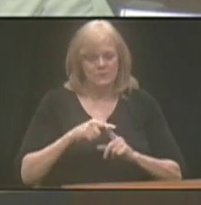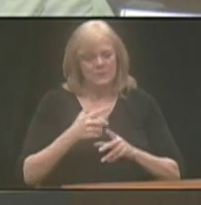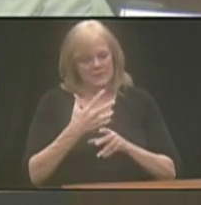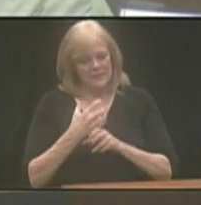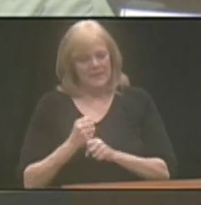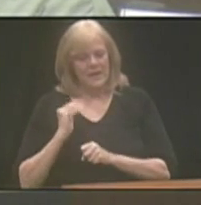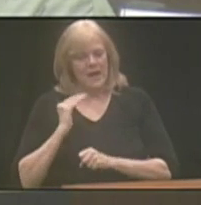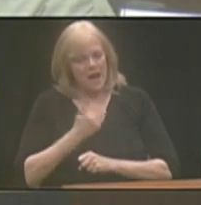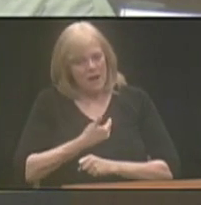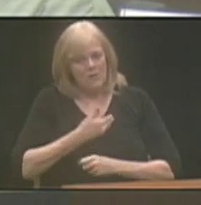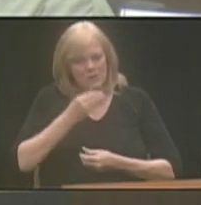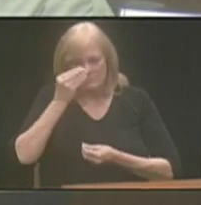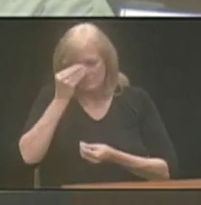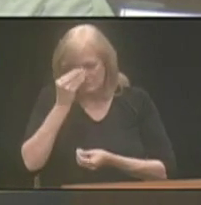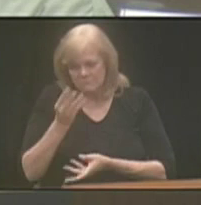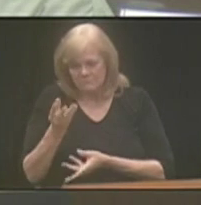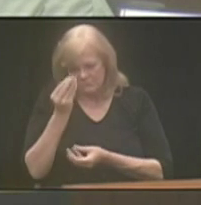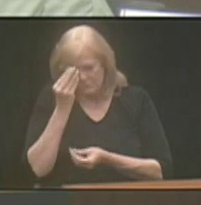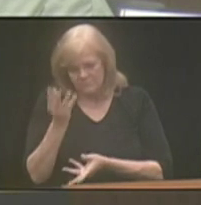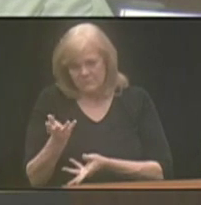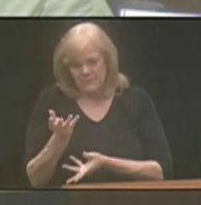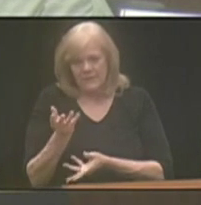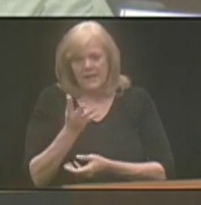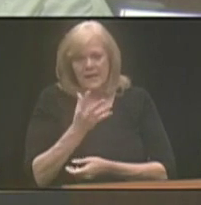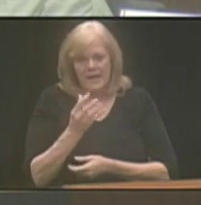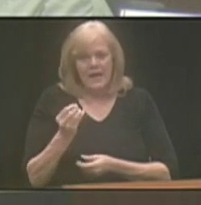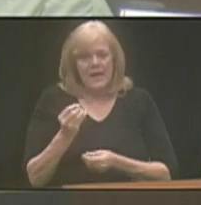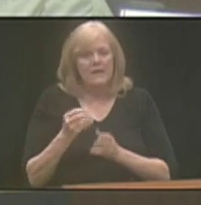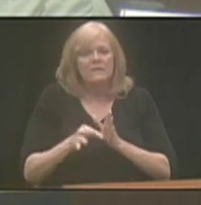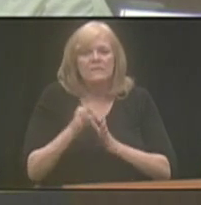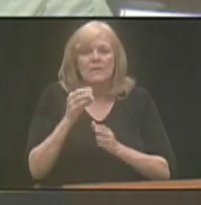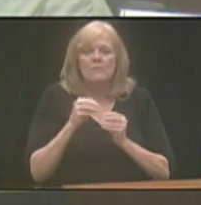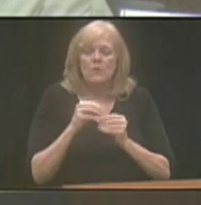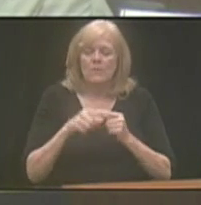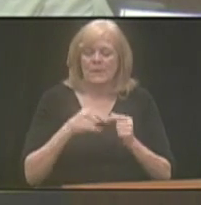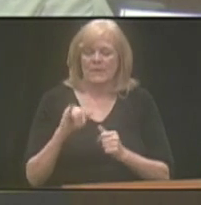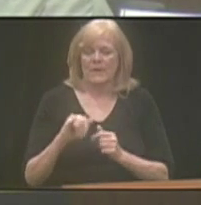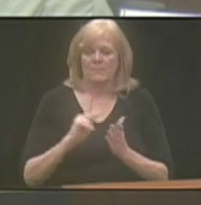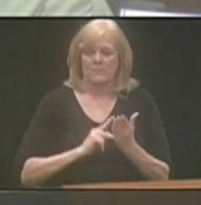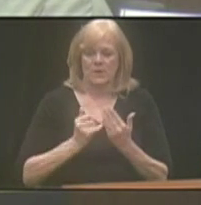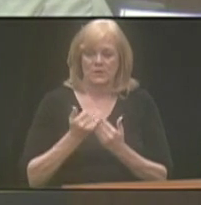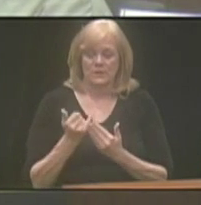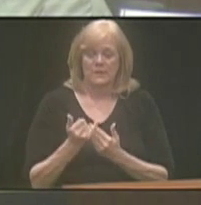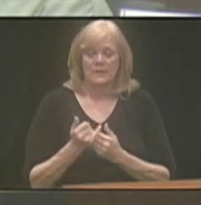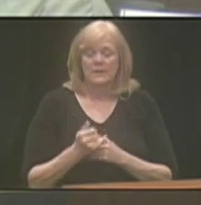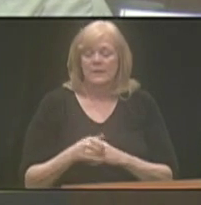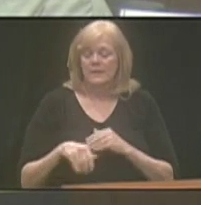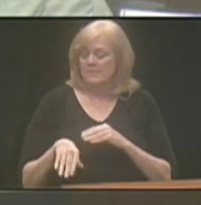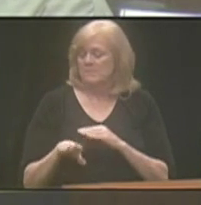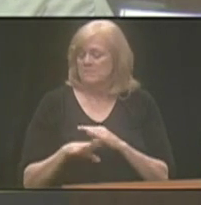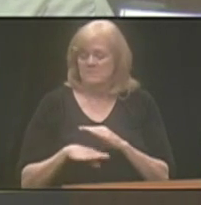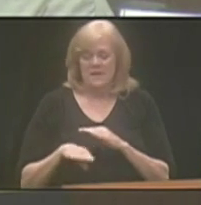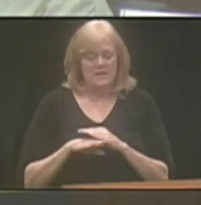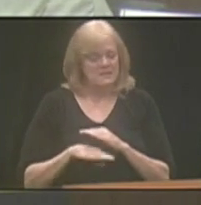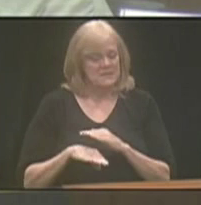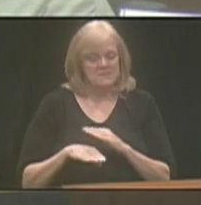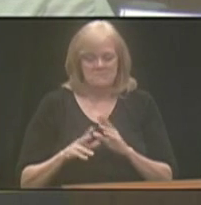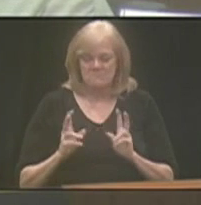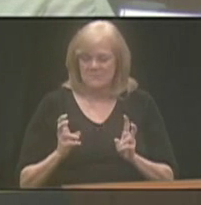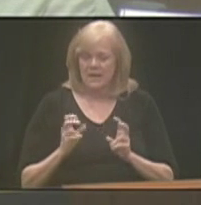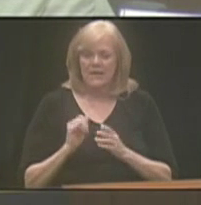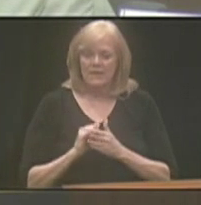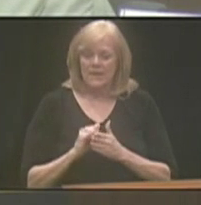provide our input and just to find out more about the project. Basically, the project is going to be